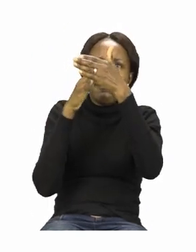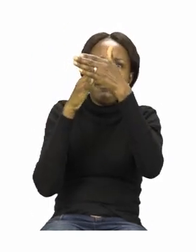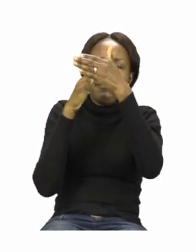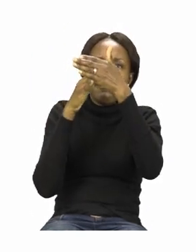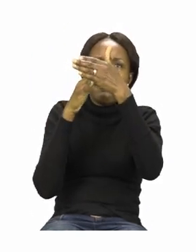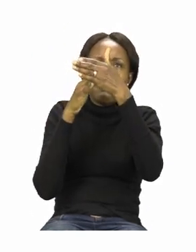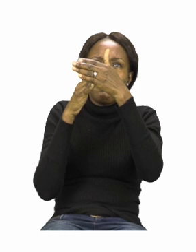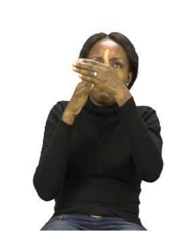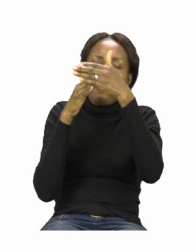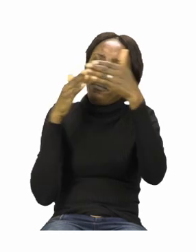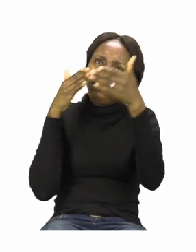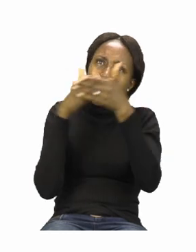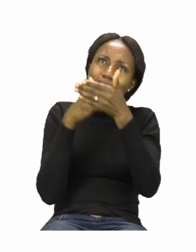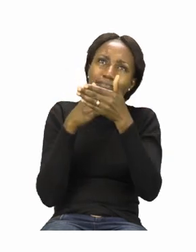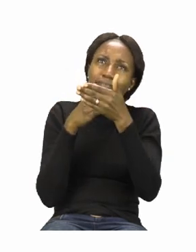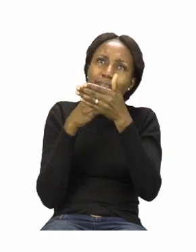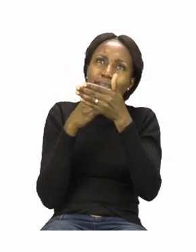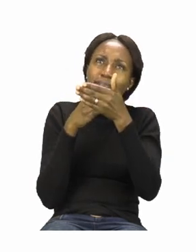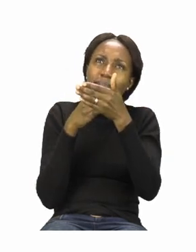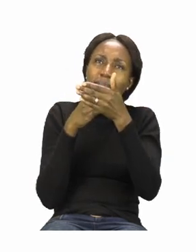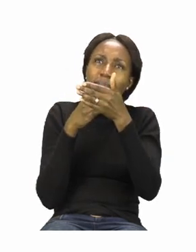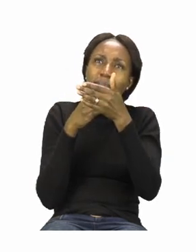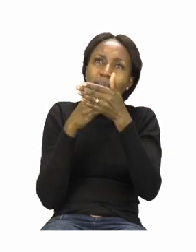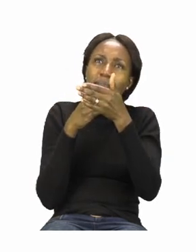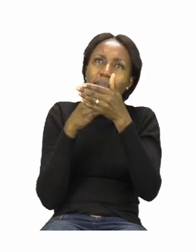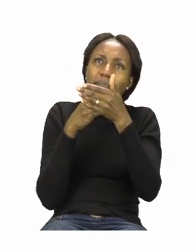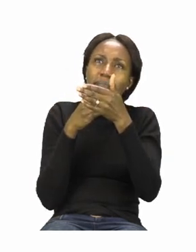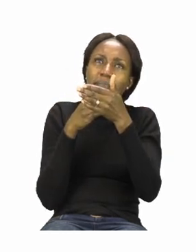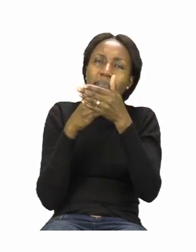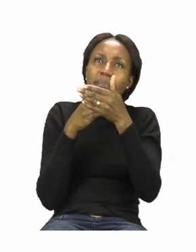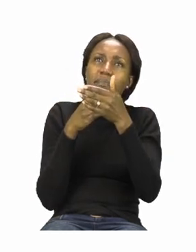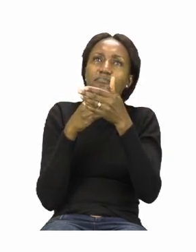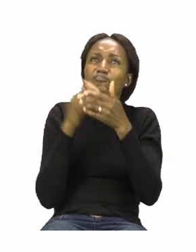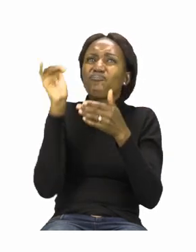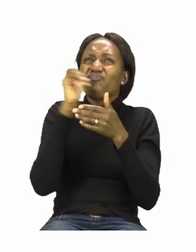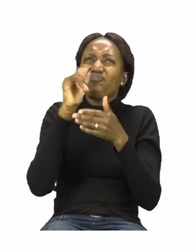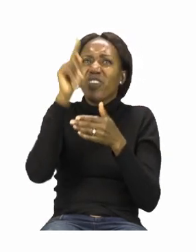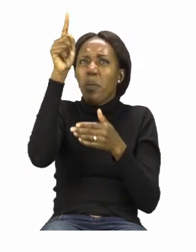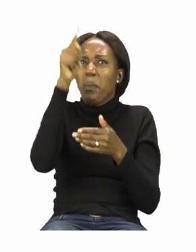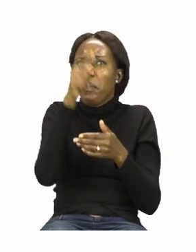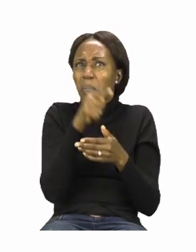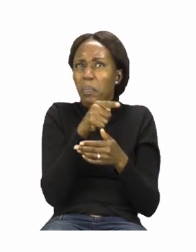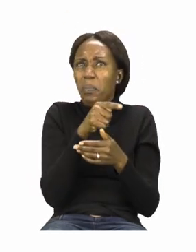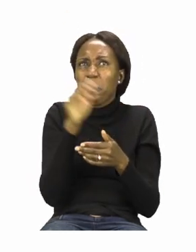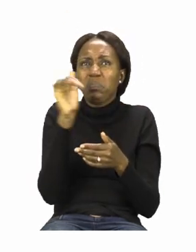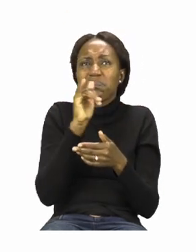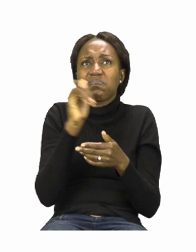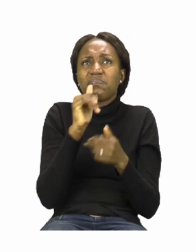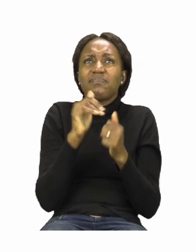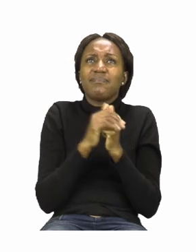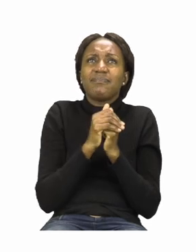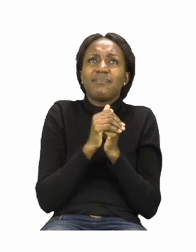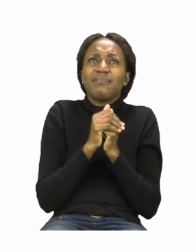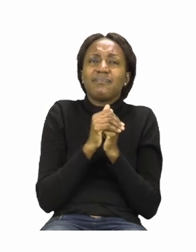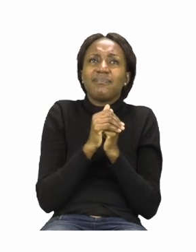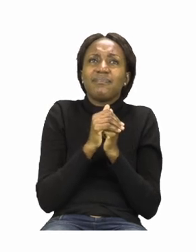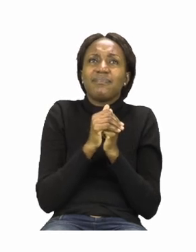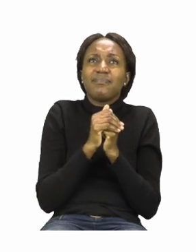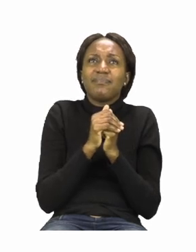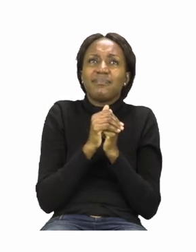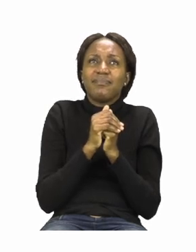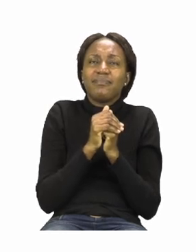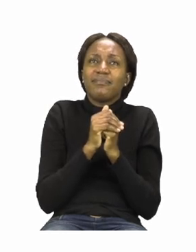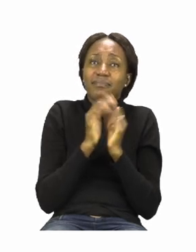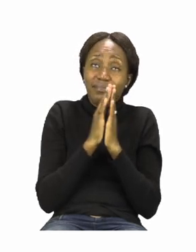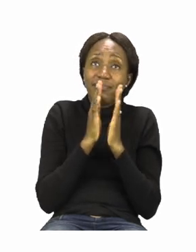Stop. Which road sign matches the box? I'd like you to please draw